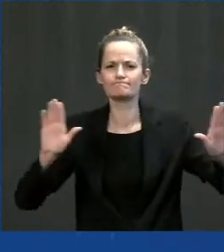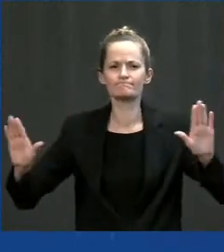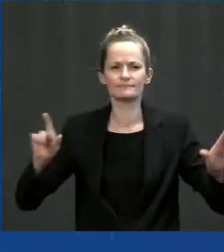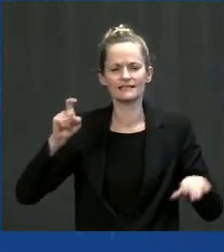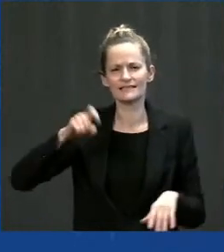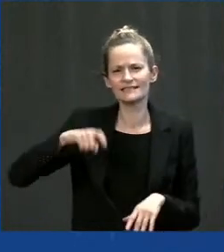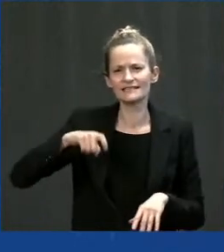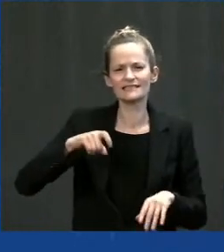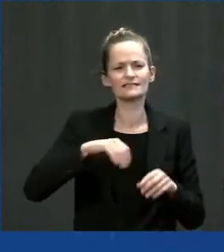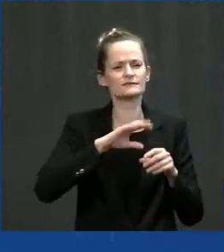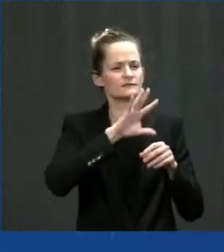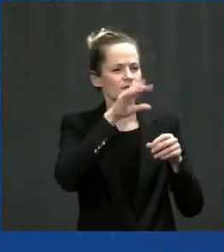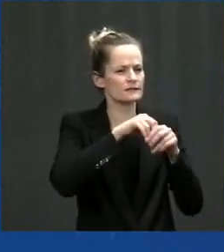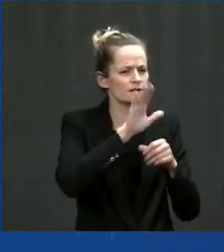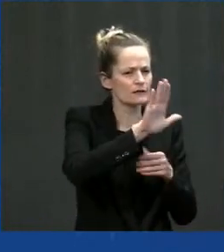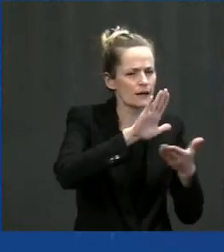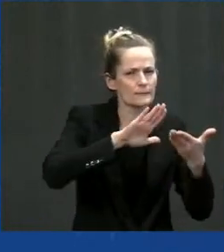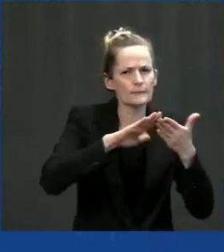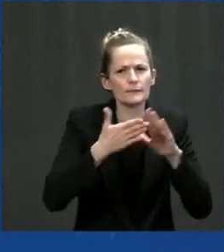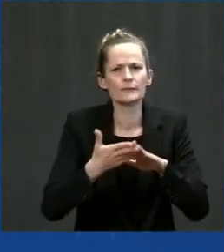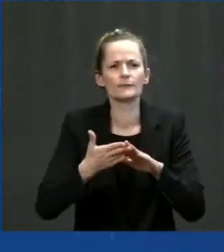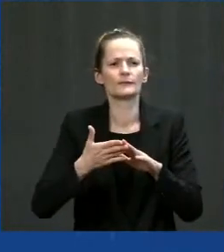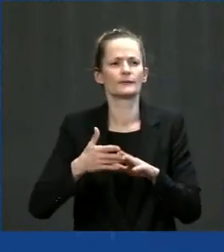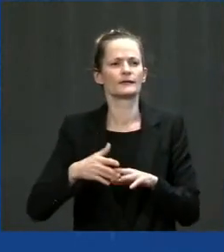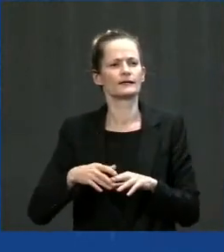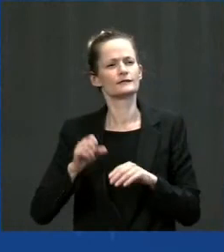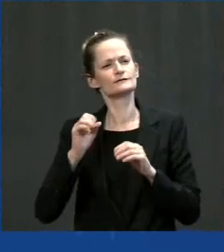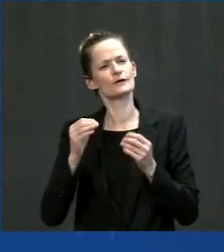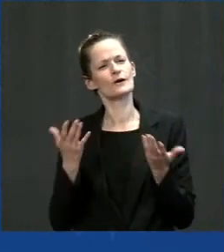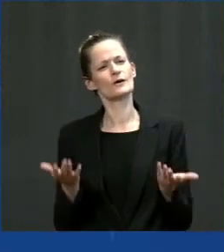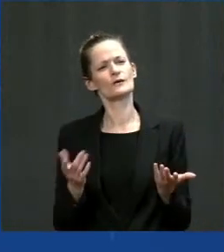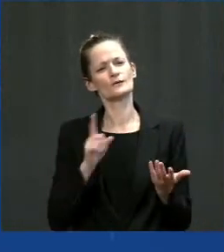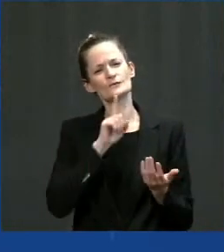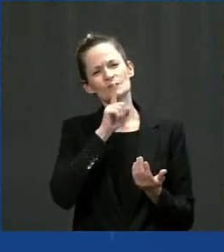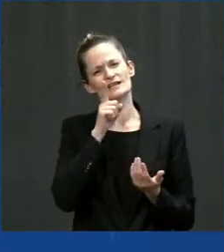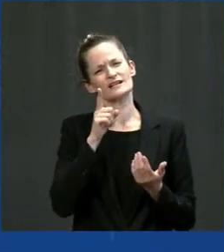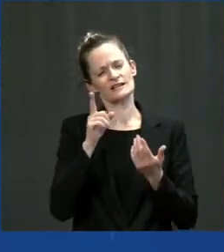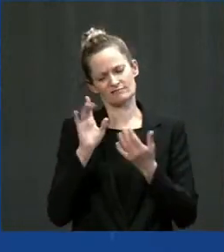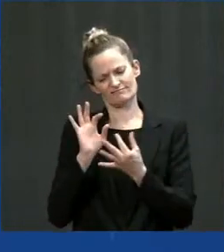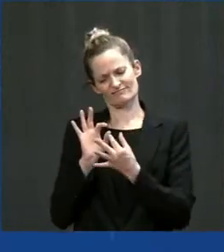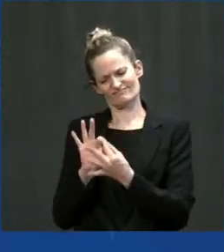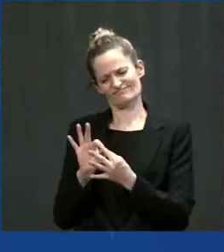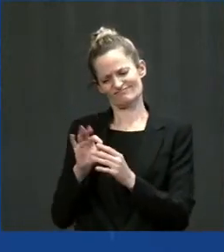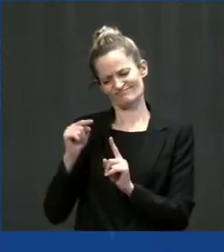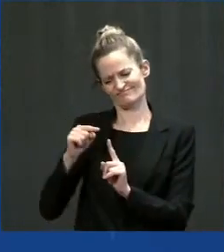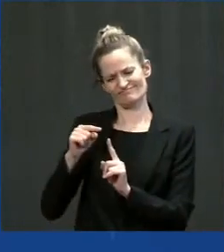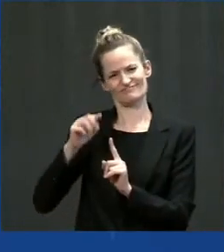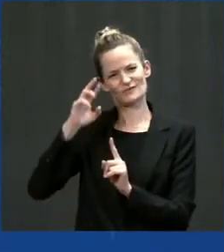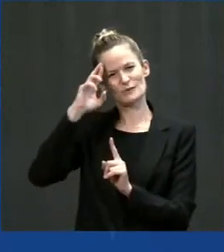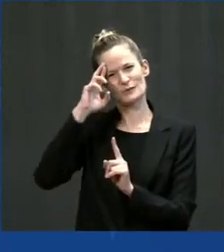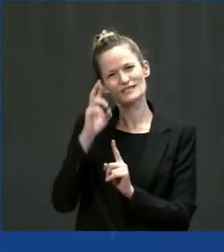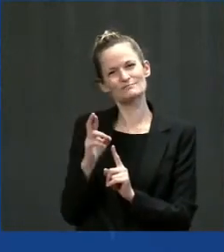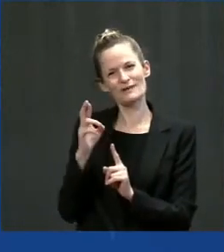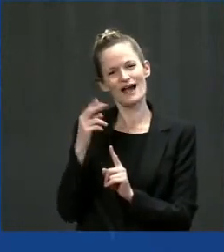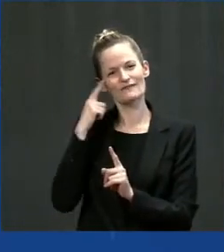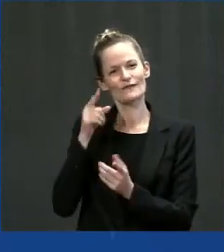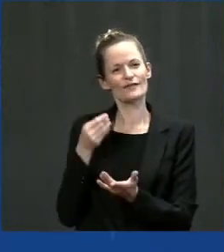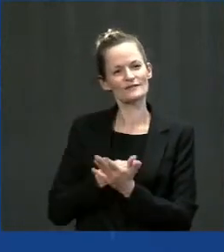So it's as much about the respect as it is about the dollars. But the dollars, of course, are indispensable and they are plentiful in this bill.